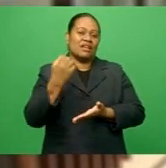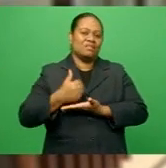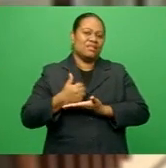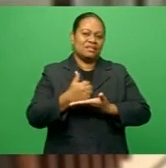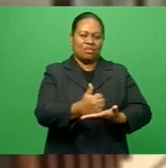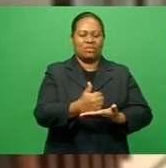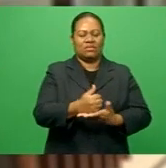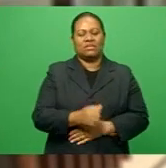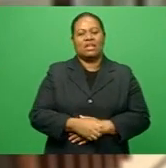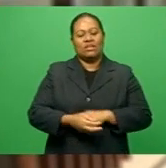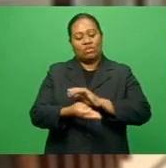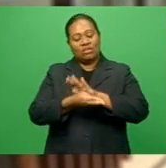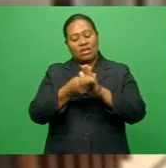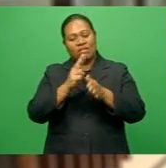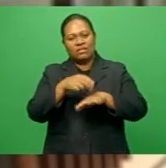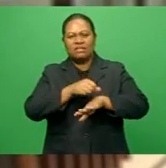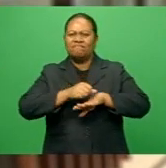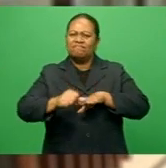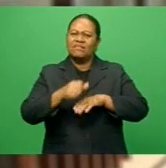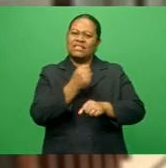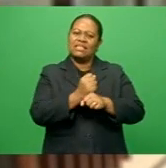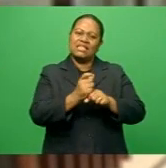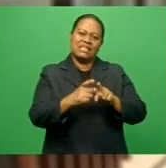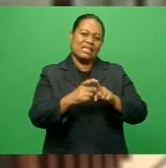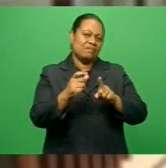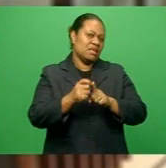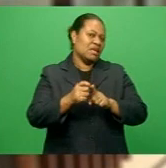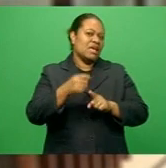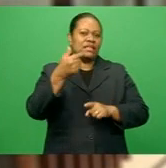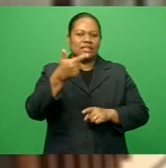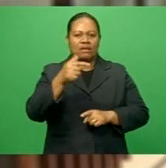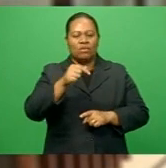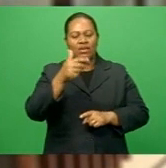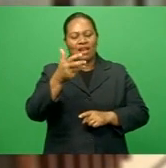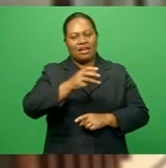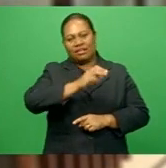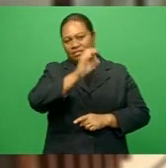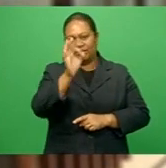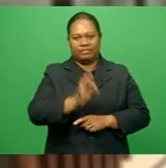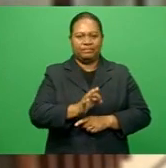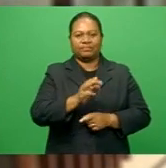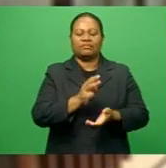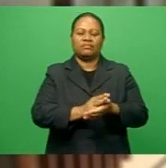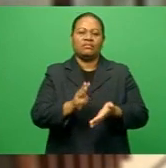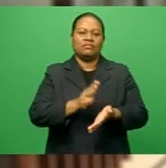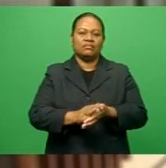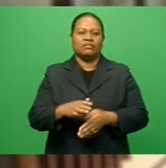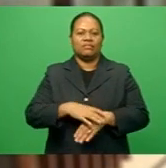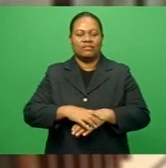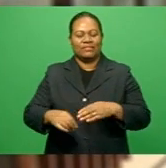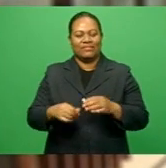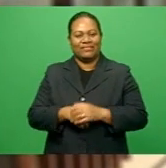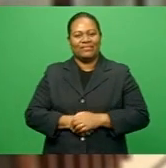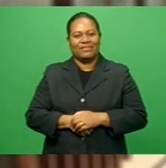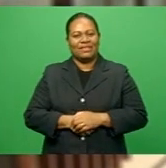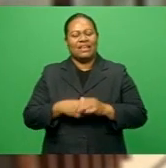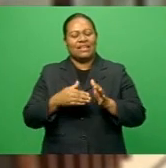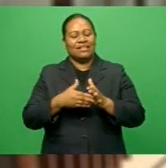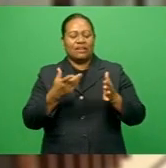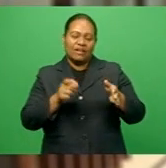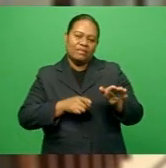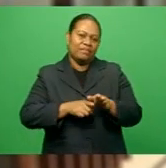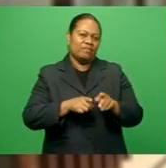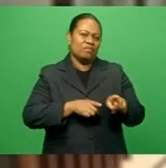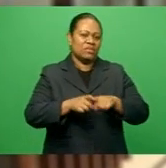upward revision to their annual GDP by $7.9 billion. Meanwhile, the U.S. dollar is broadly under pressure on month-end selling